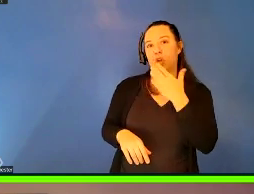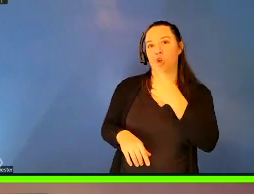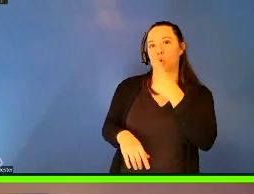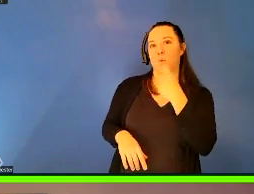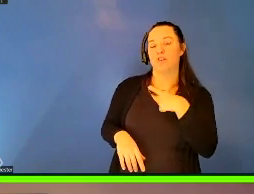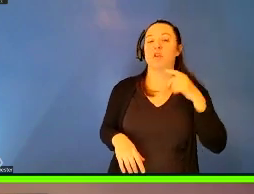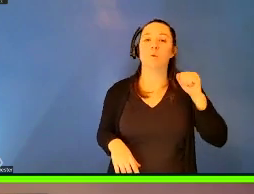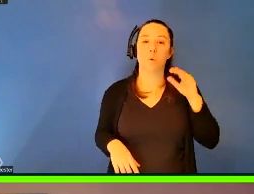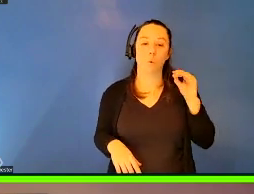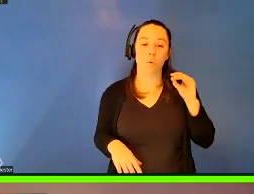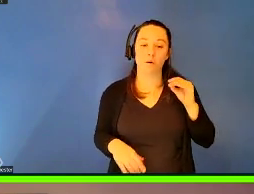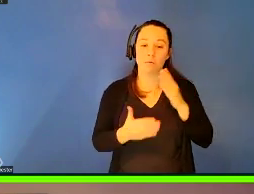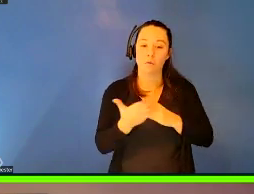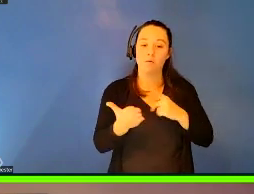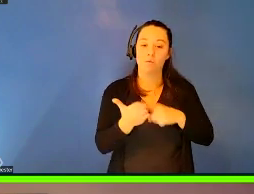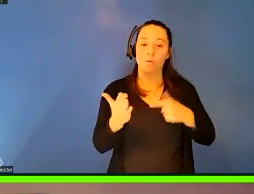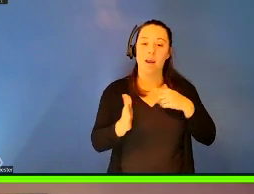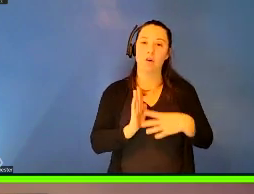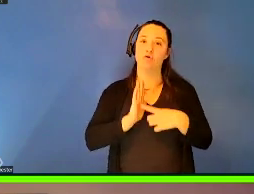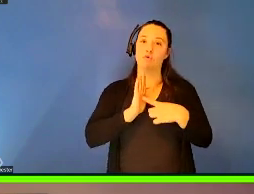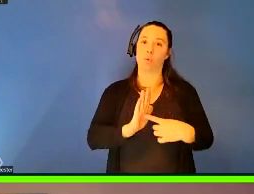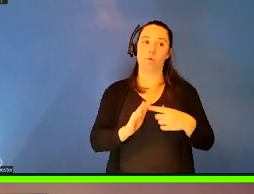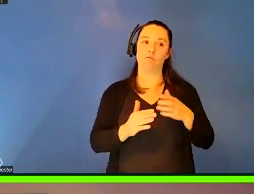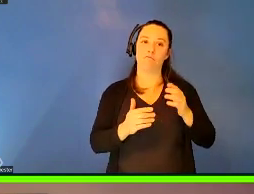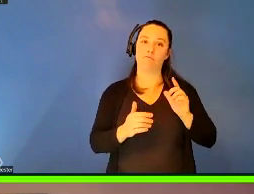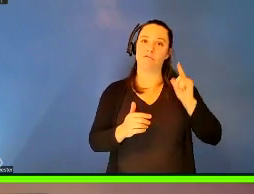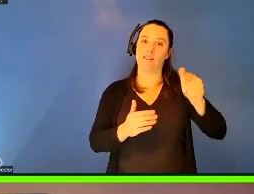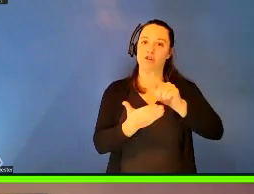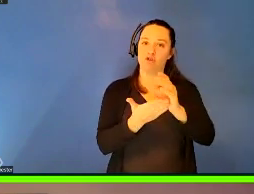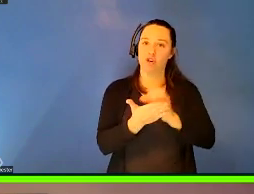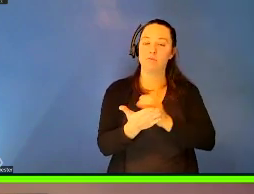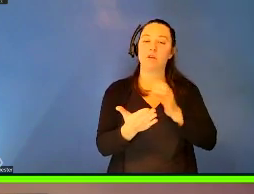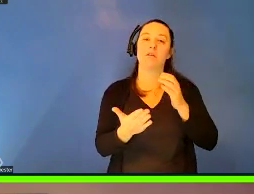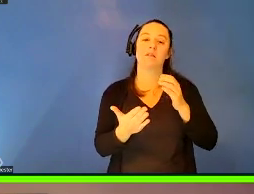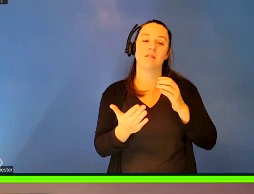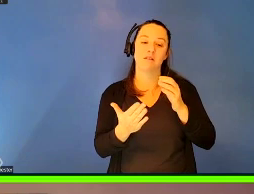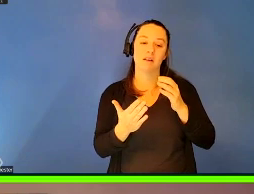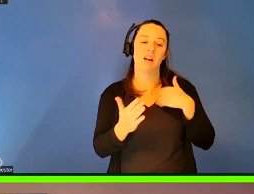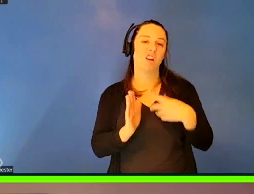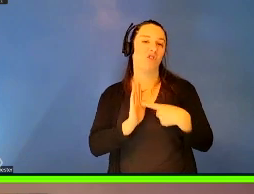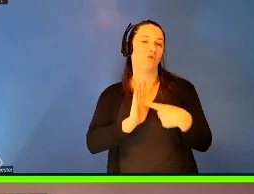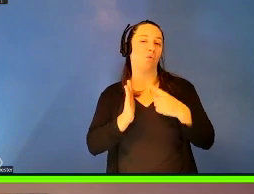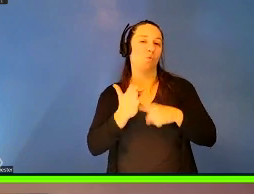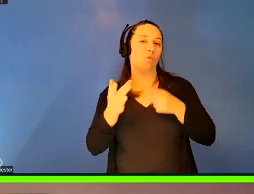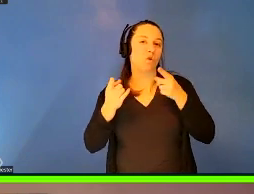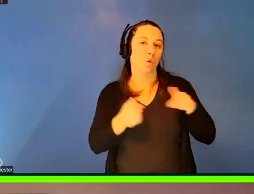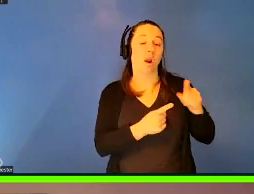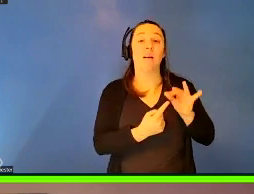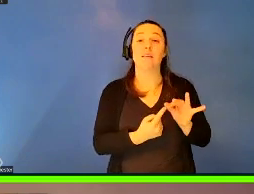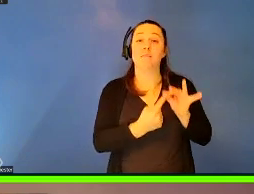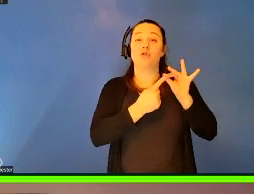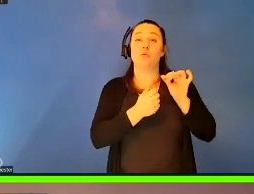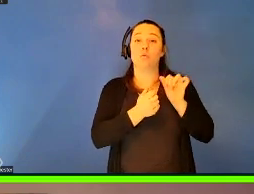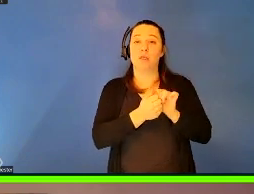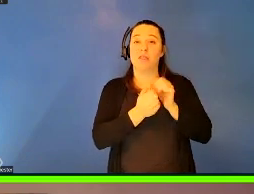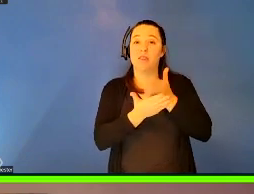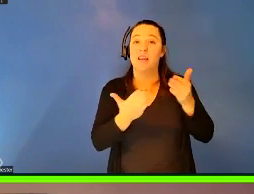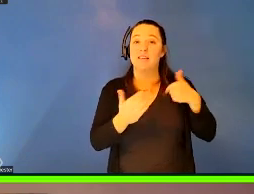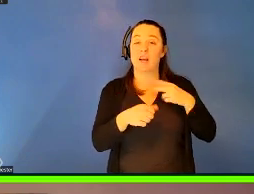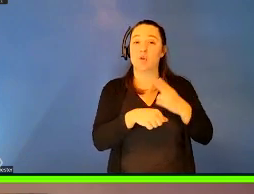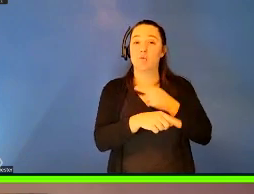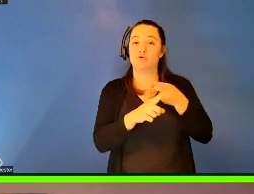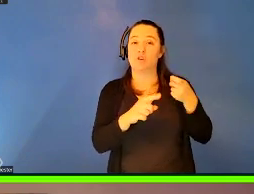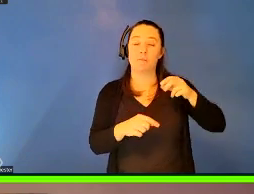of what I demonstrated in latter chapters, and I showed you mostly kind of things were going on, especially with, um, the materials I used from the NLM. But,